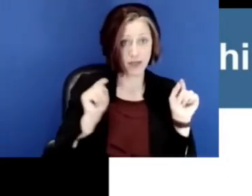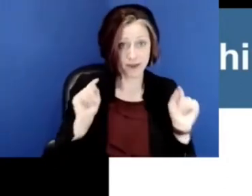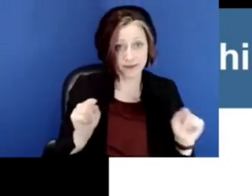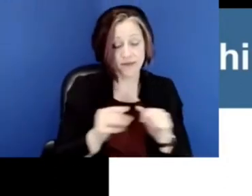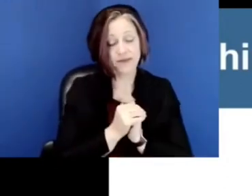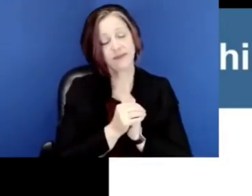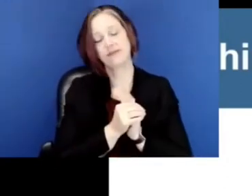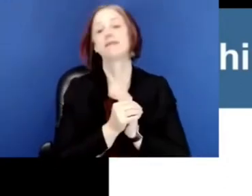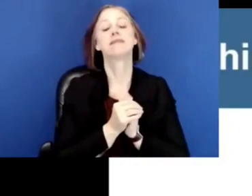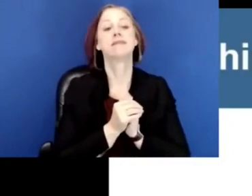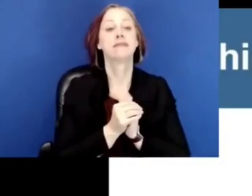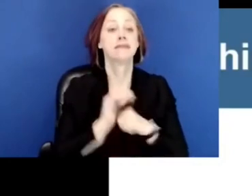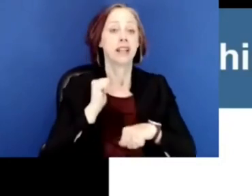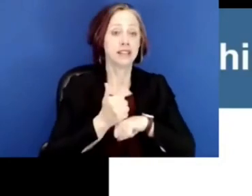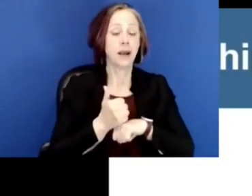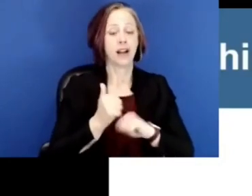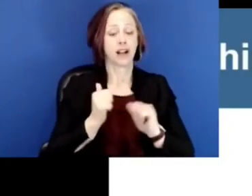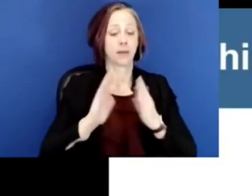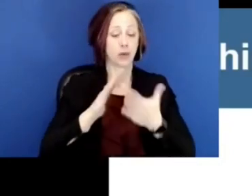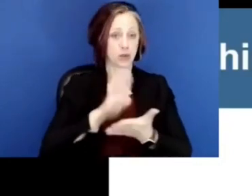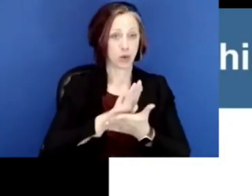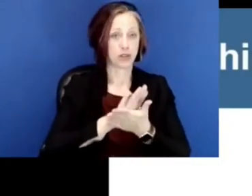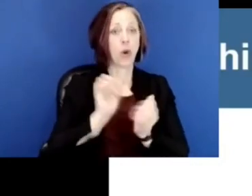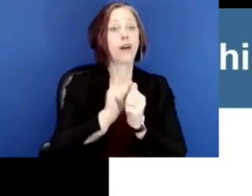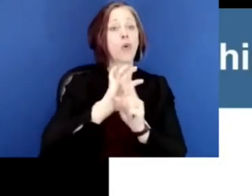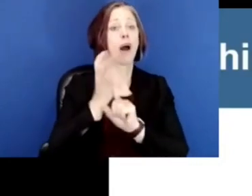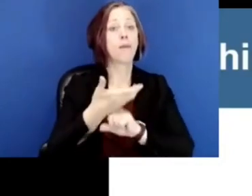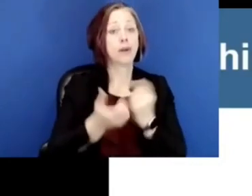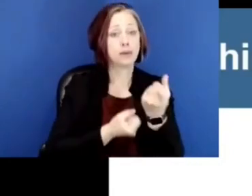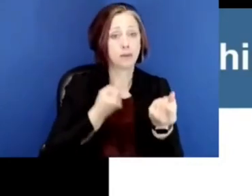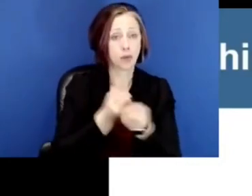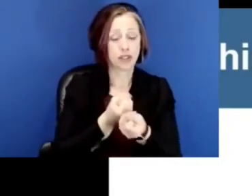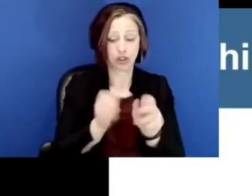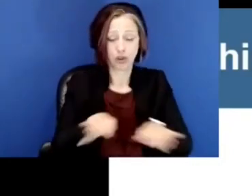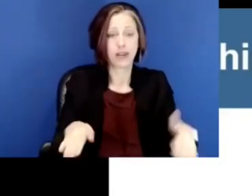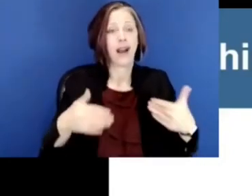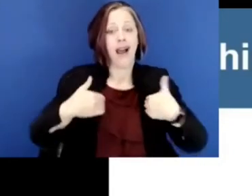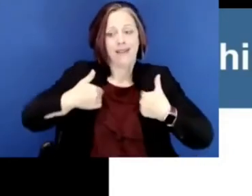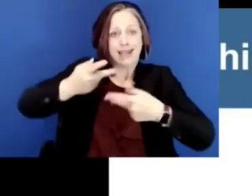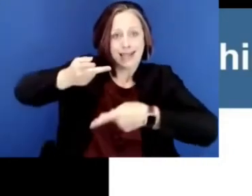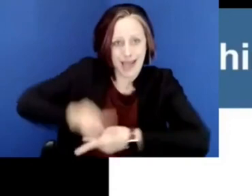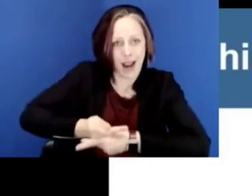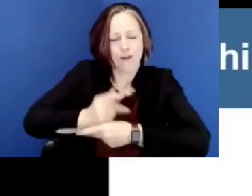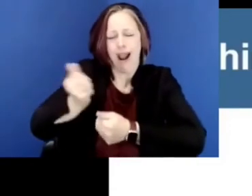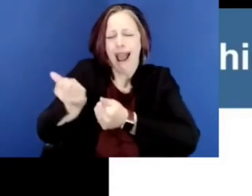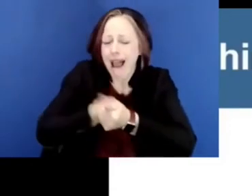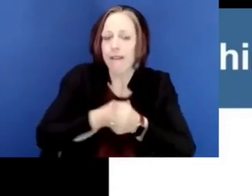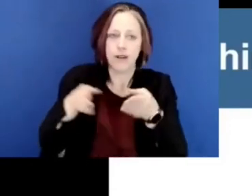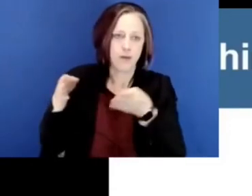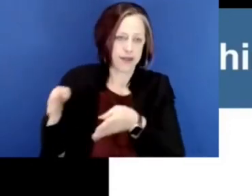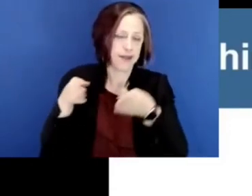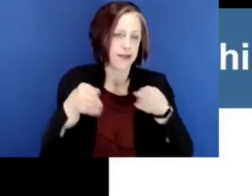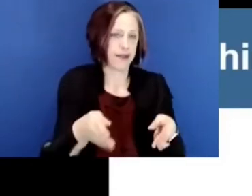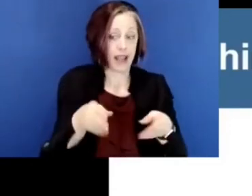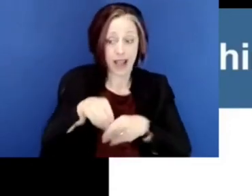teachers. We need to establish community schools and wraparound supports so that children are taken care of in every